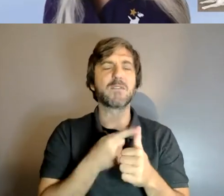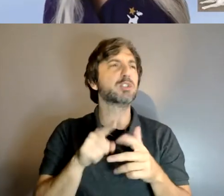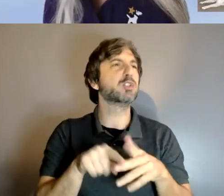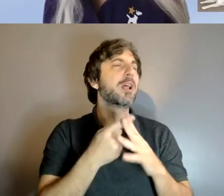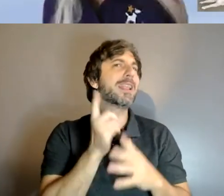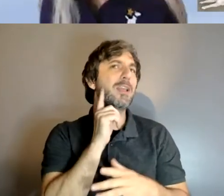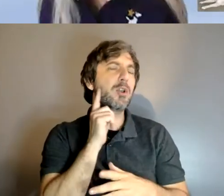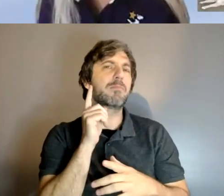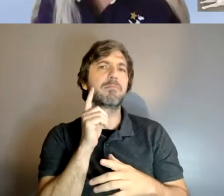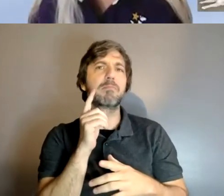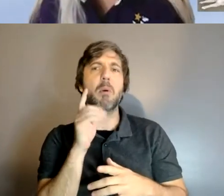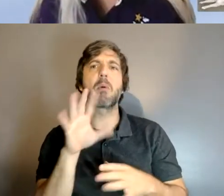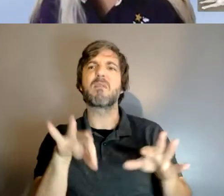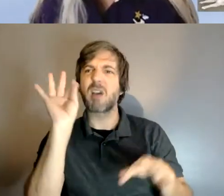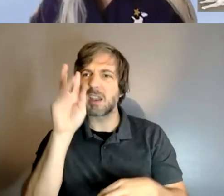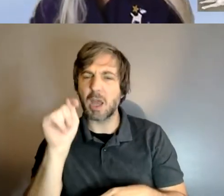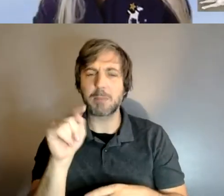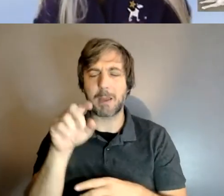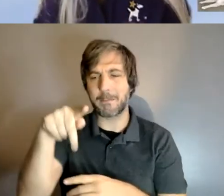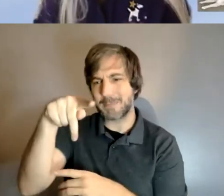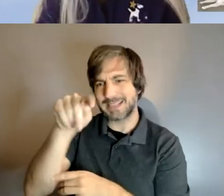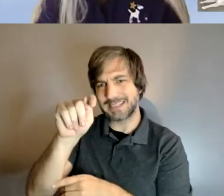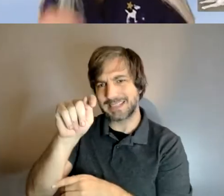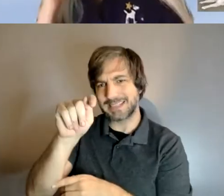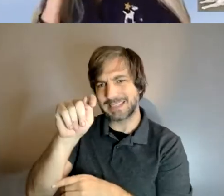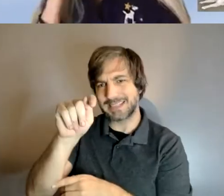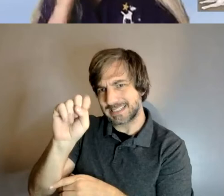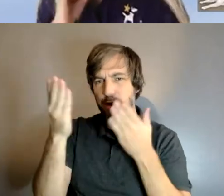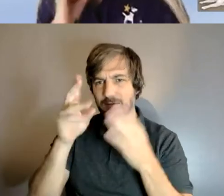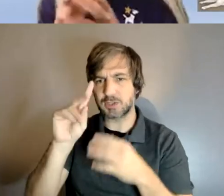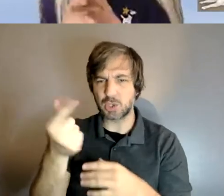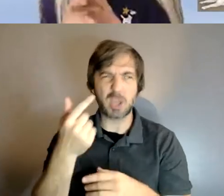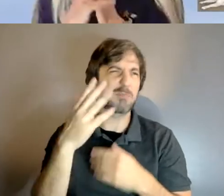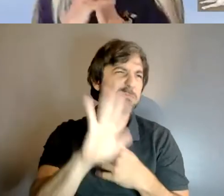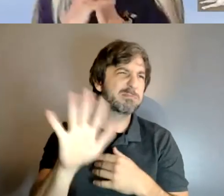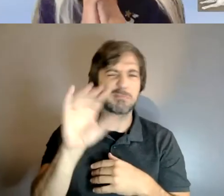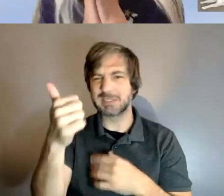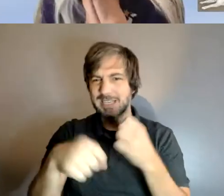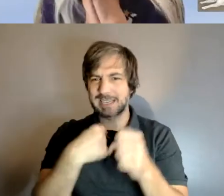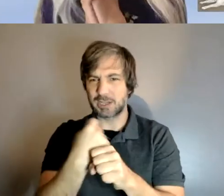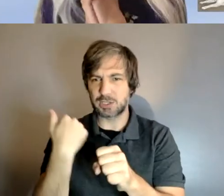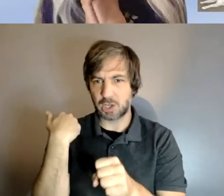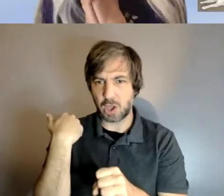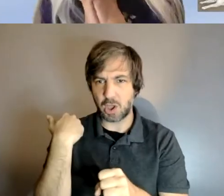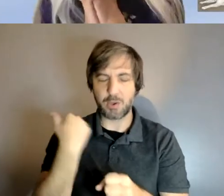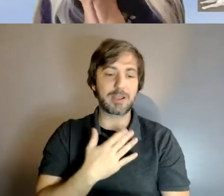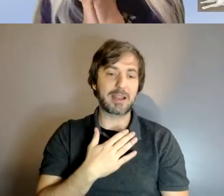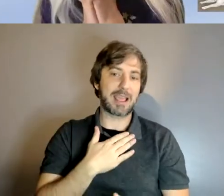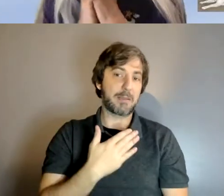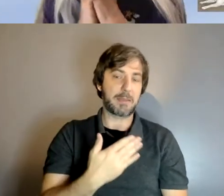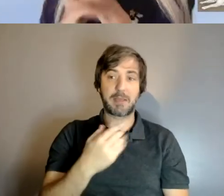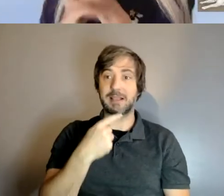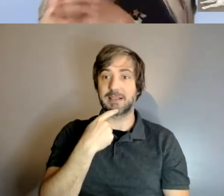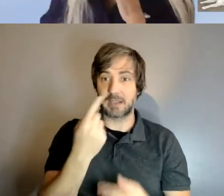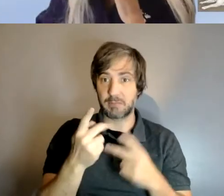service dogs probably 10 years ago and admittedly when i tell people this they're surprised i